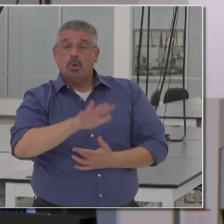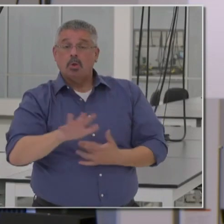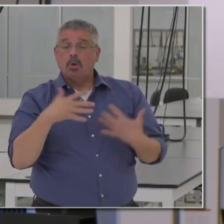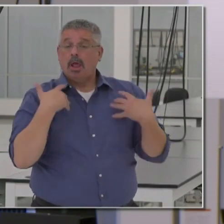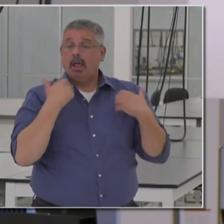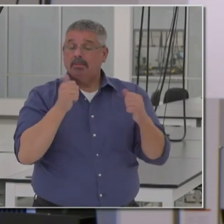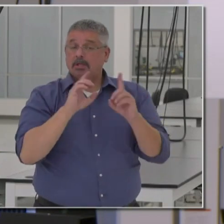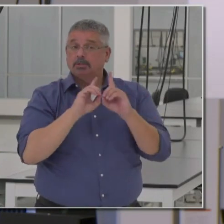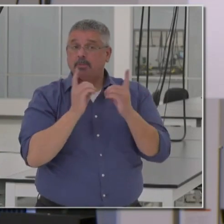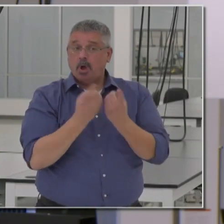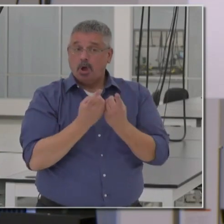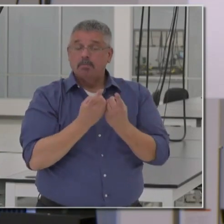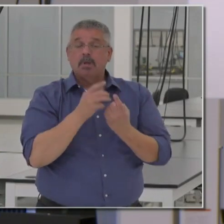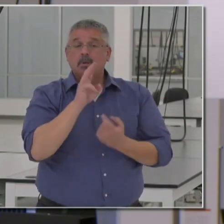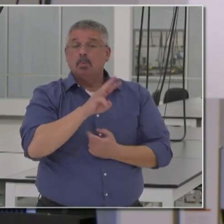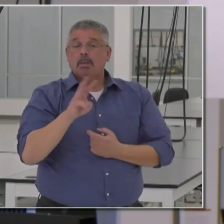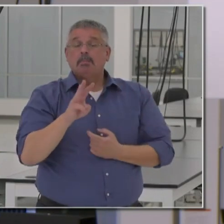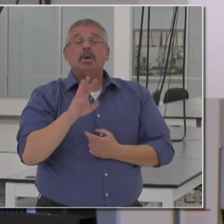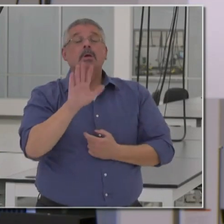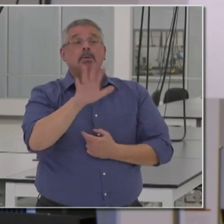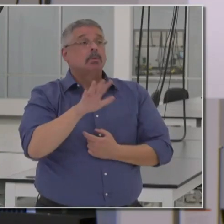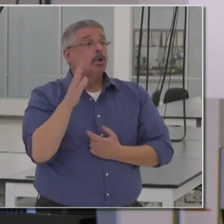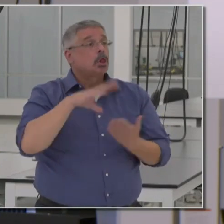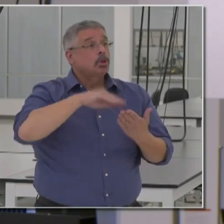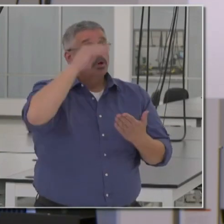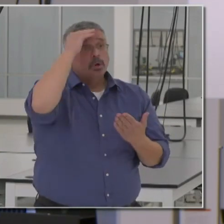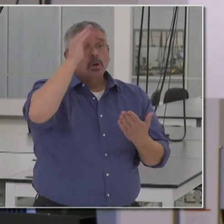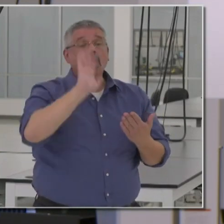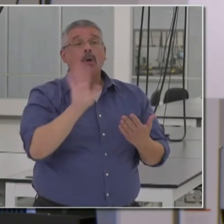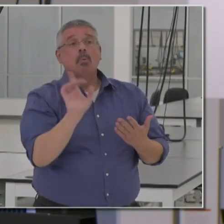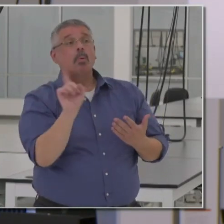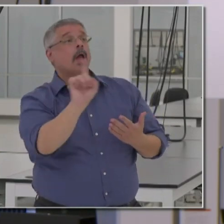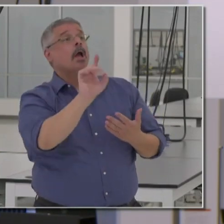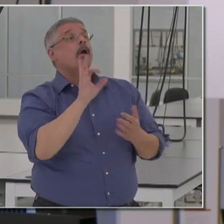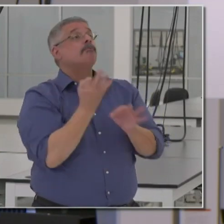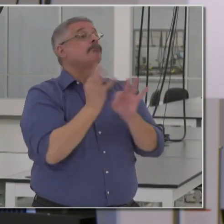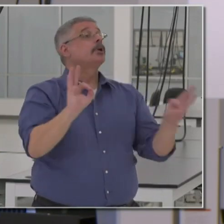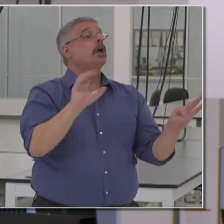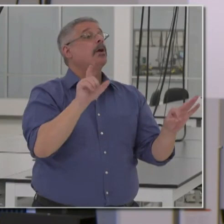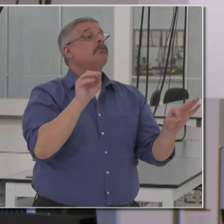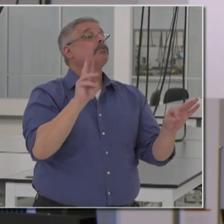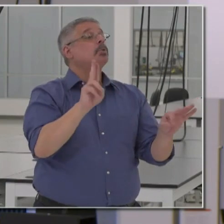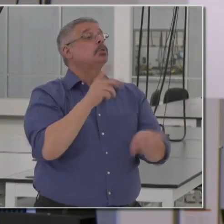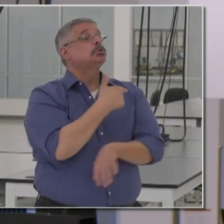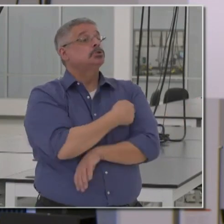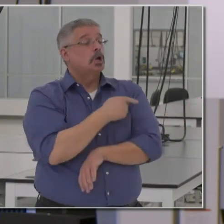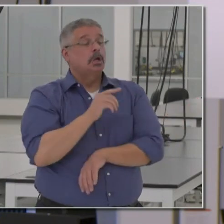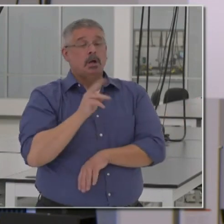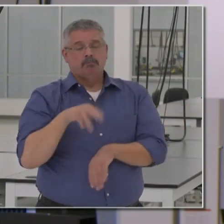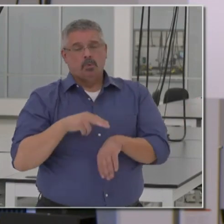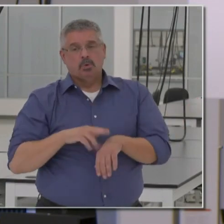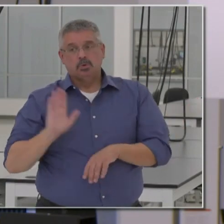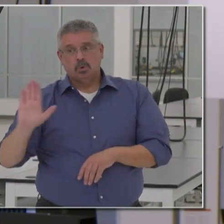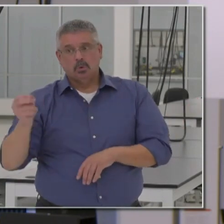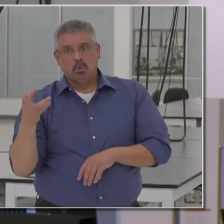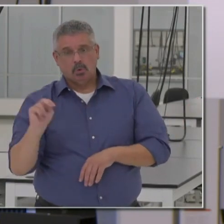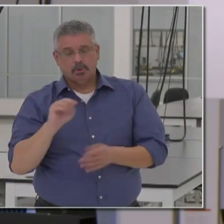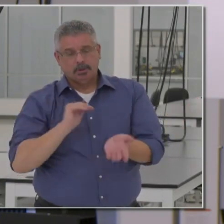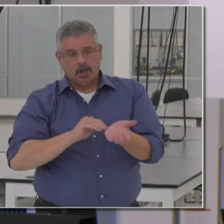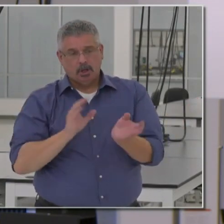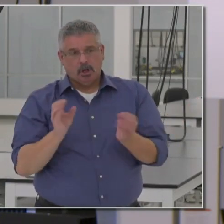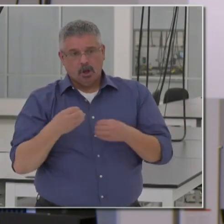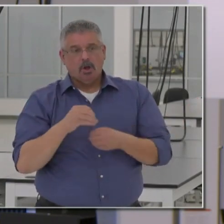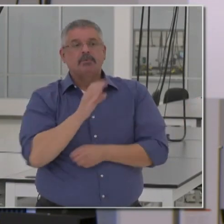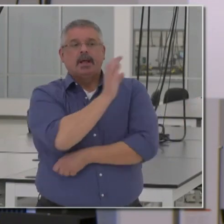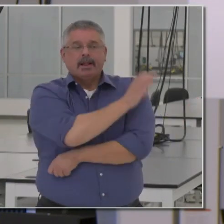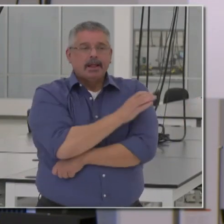department's website to learn where there might be free flu shots available. Of course, your own doctor's offices,